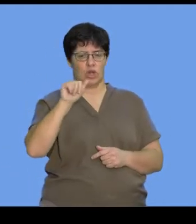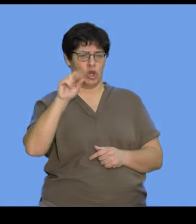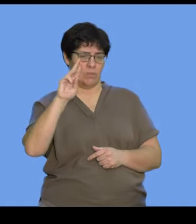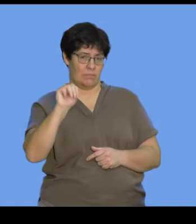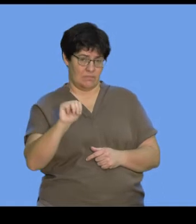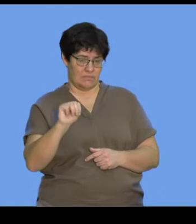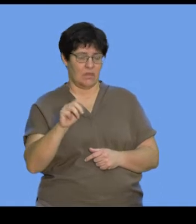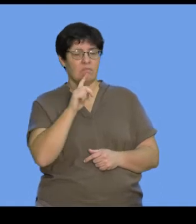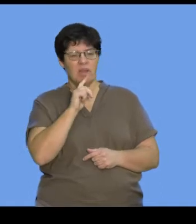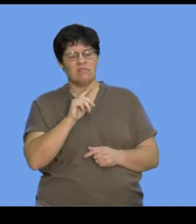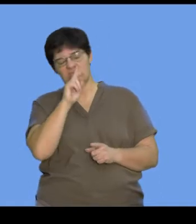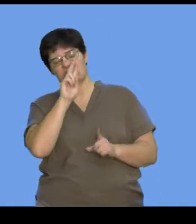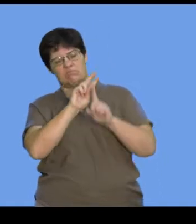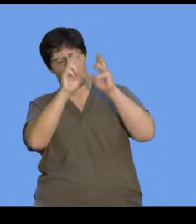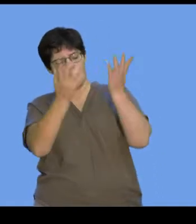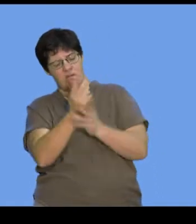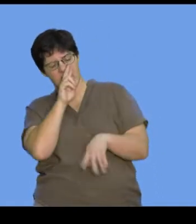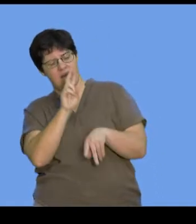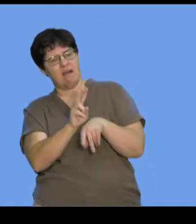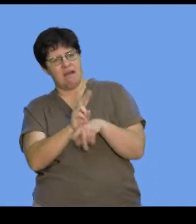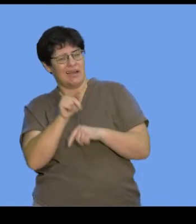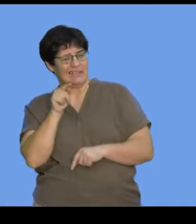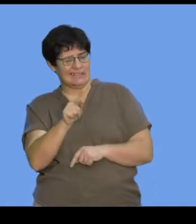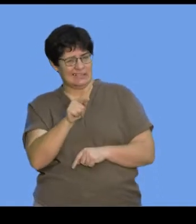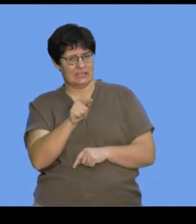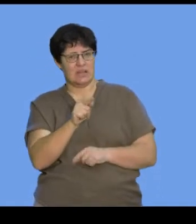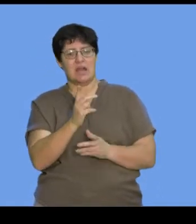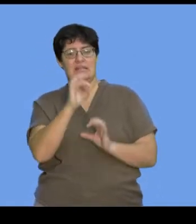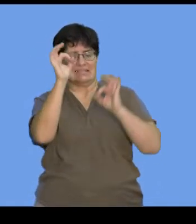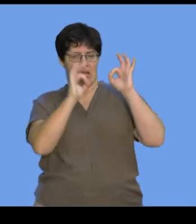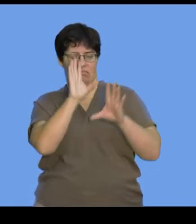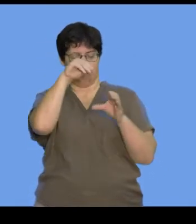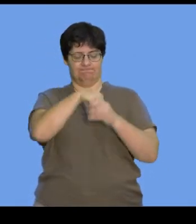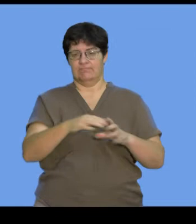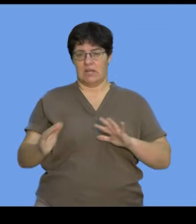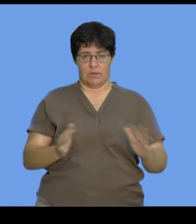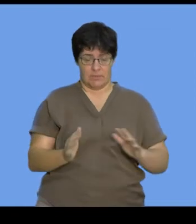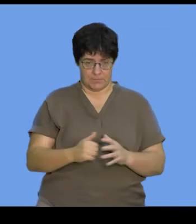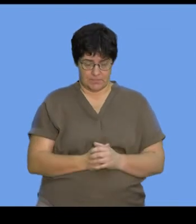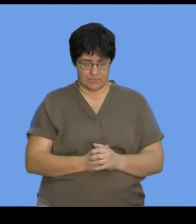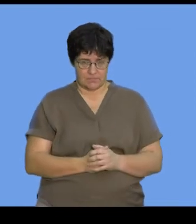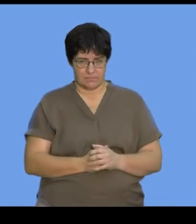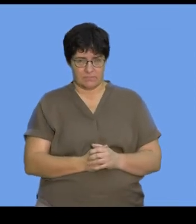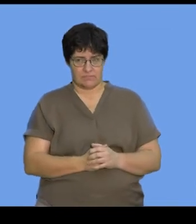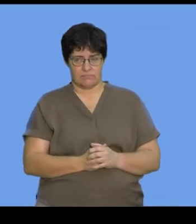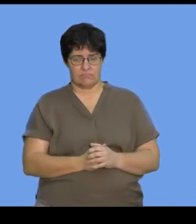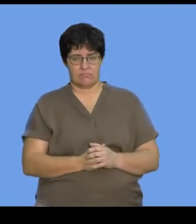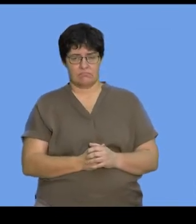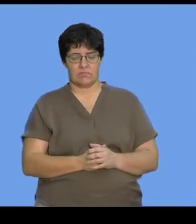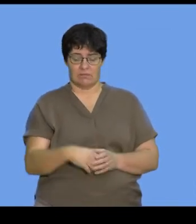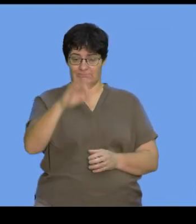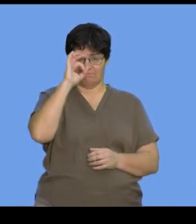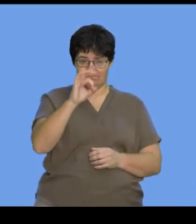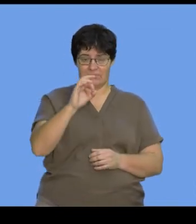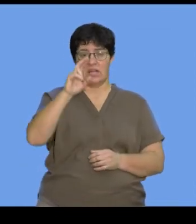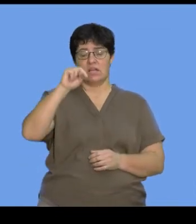of just the nucleus in the context of the larger part of a cell. If we look at the function and the